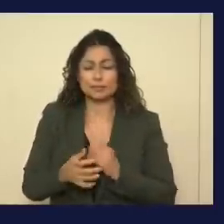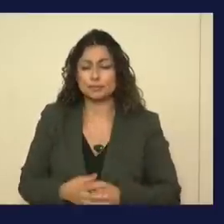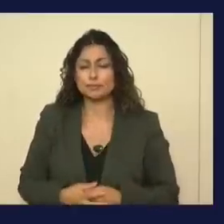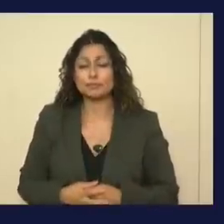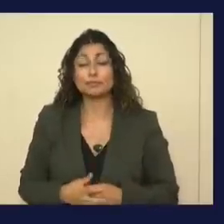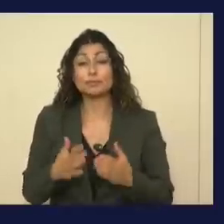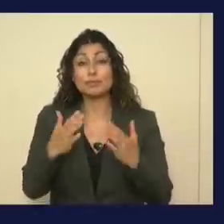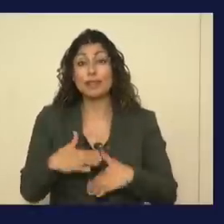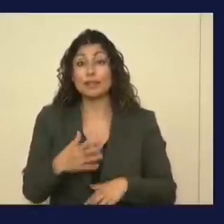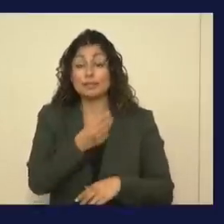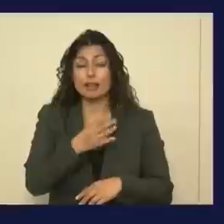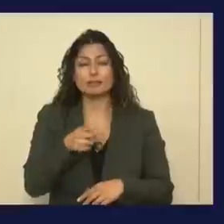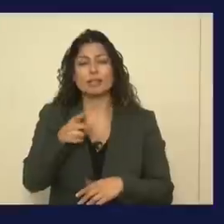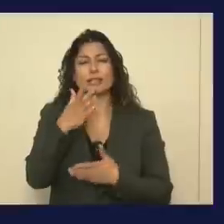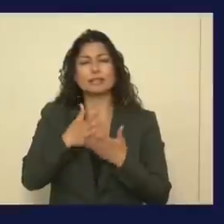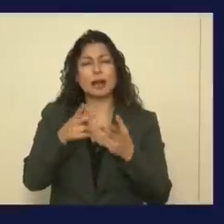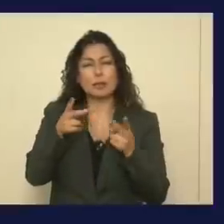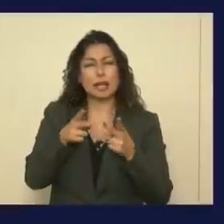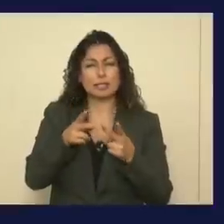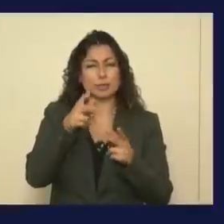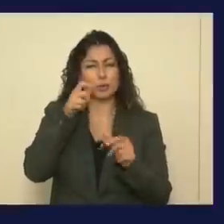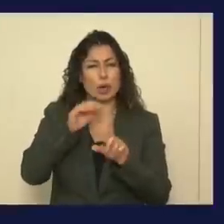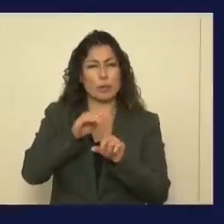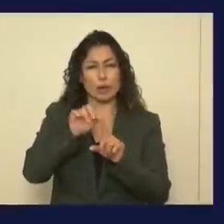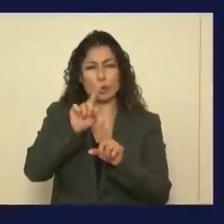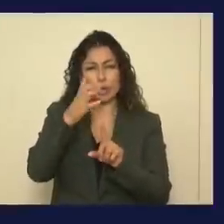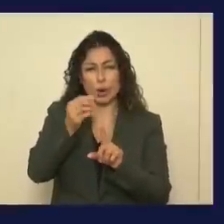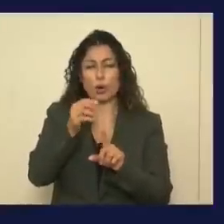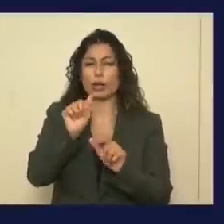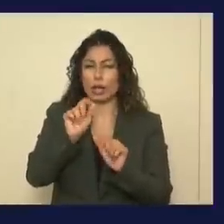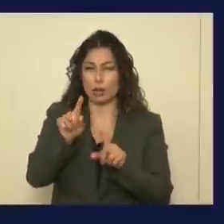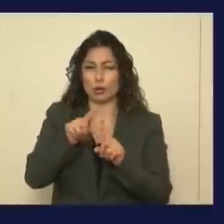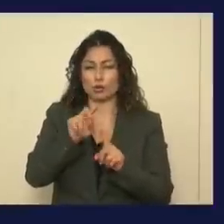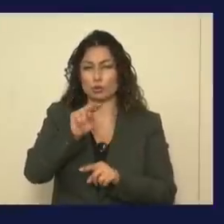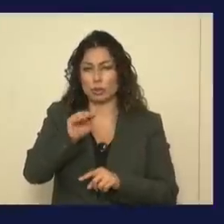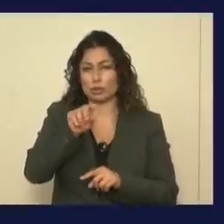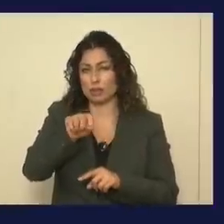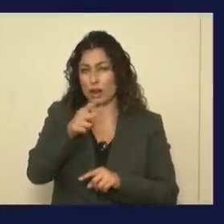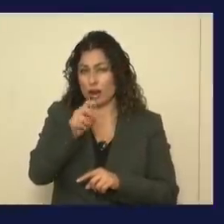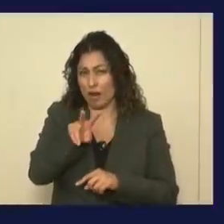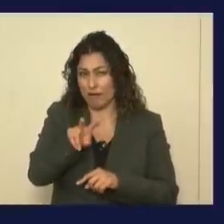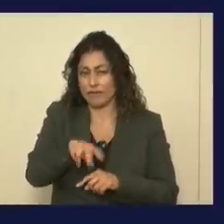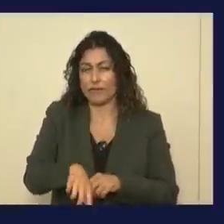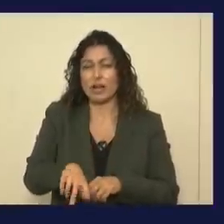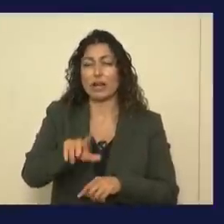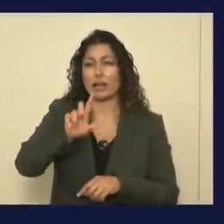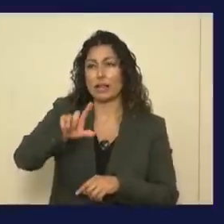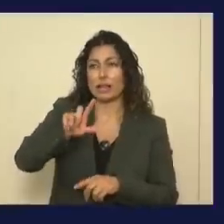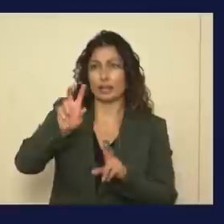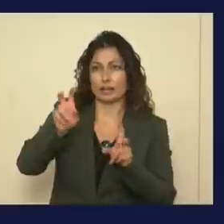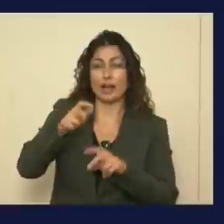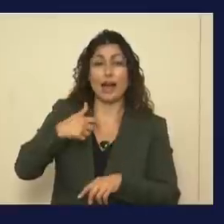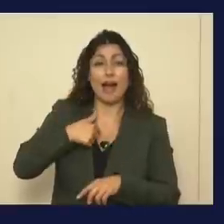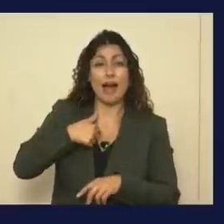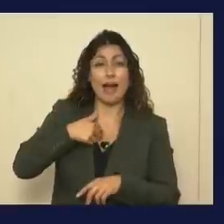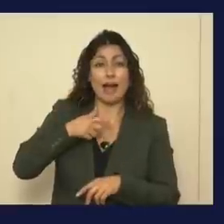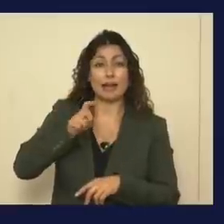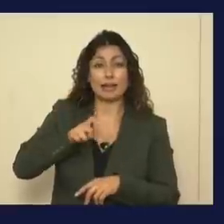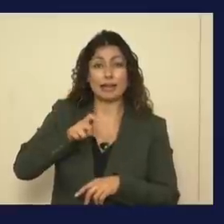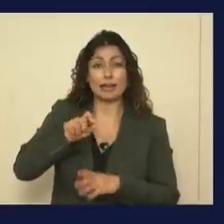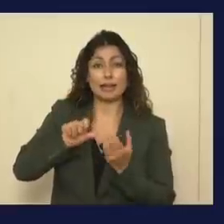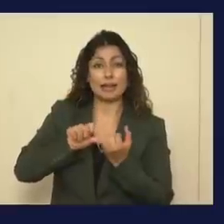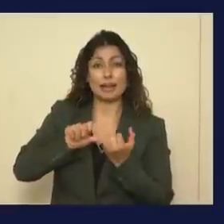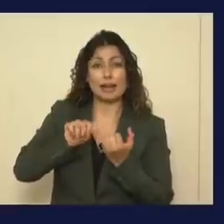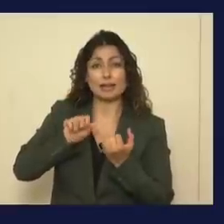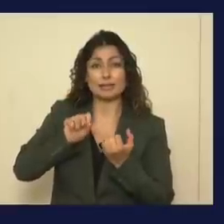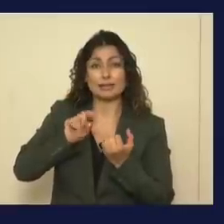All right, here's some places just to remind you where to go. You can always go to newmexico.gov and click I Need Assistance. That means that